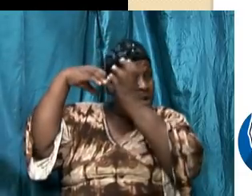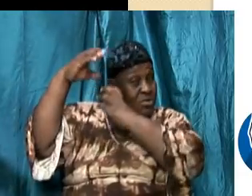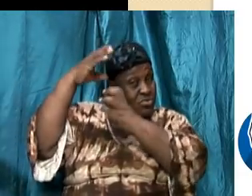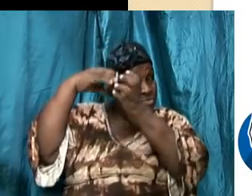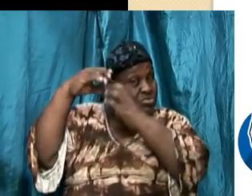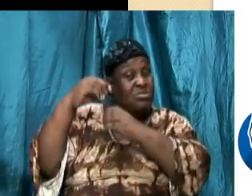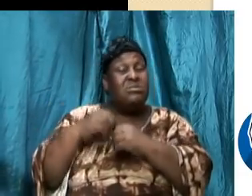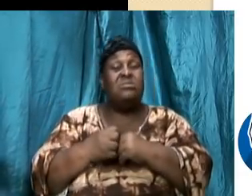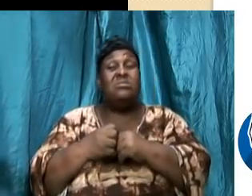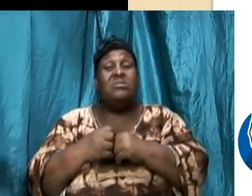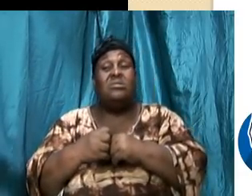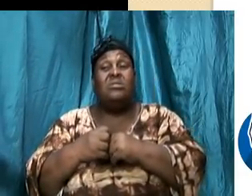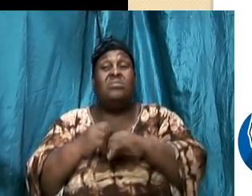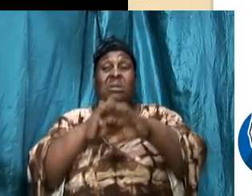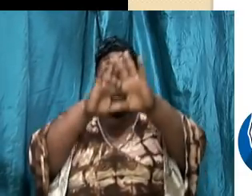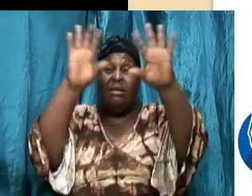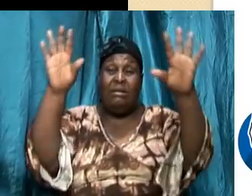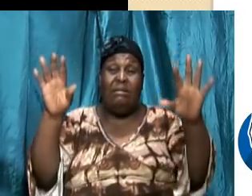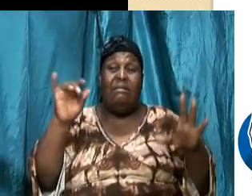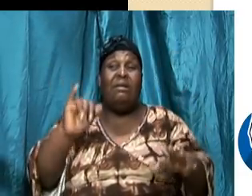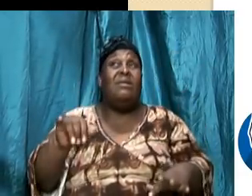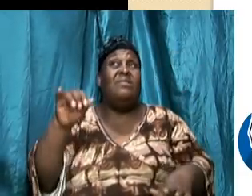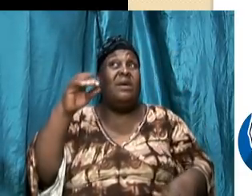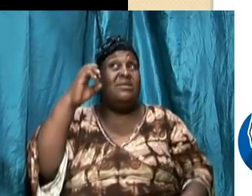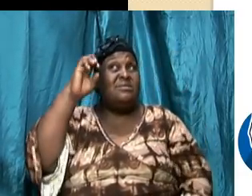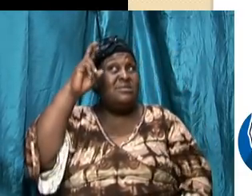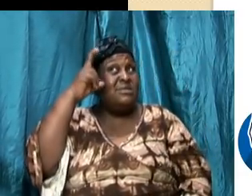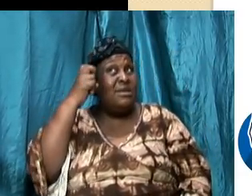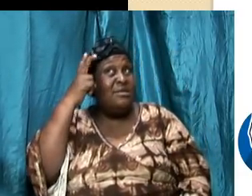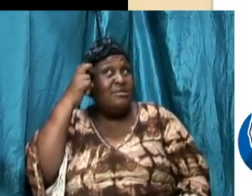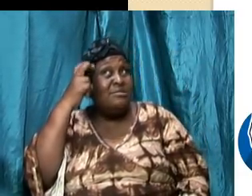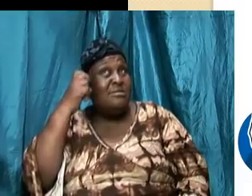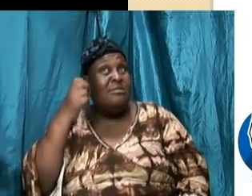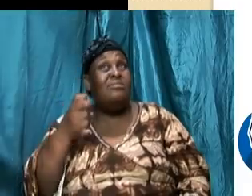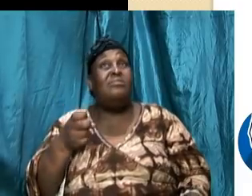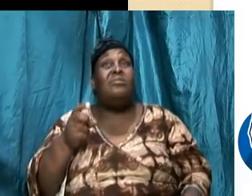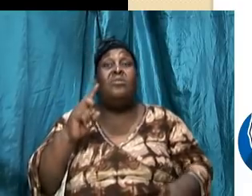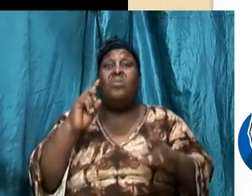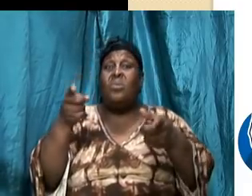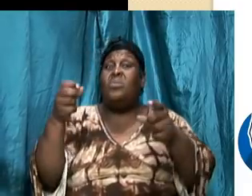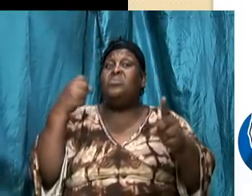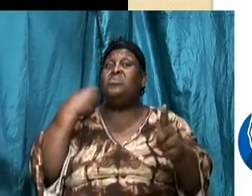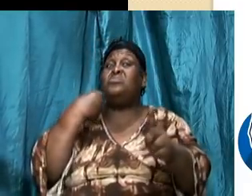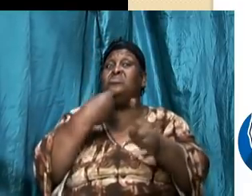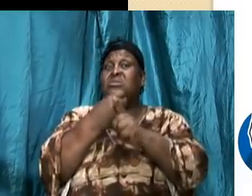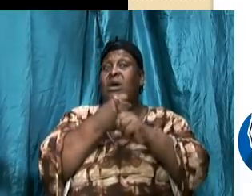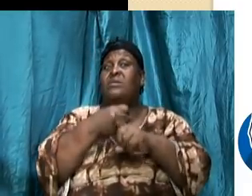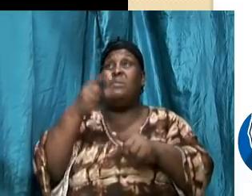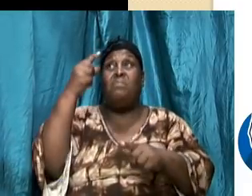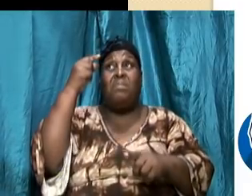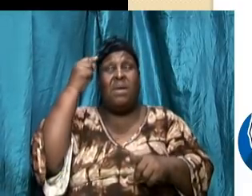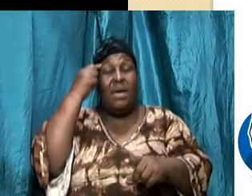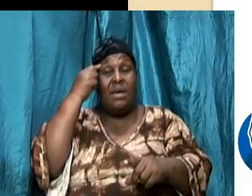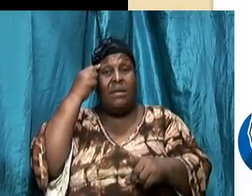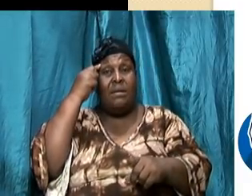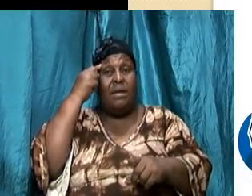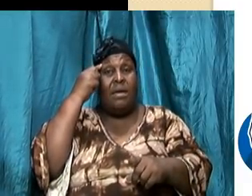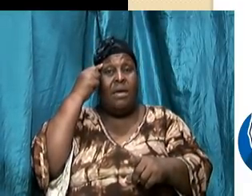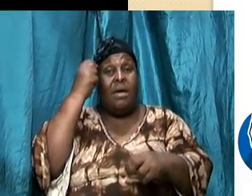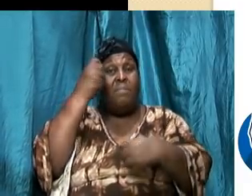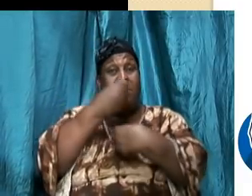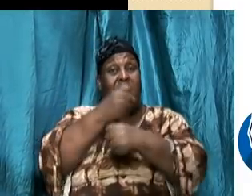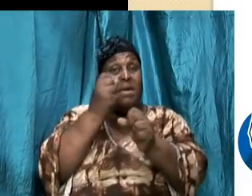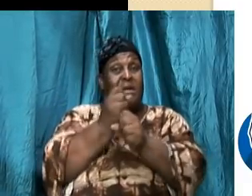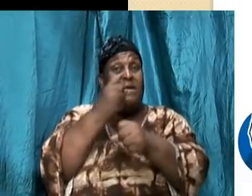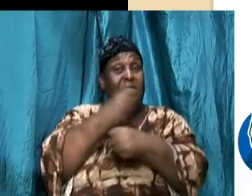to attack this mind because he wants us not to serve God he's going to attempt to pollute the mind because